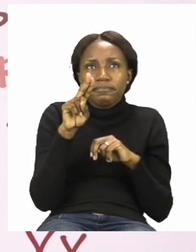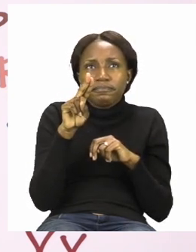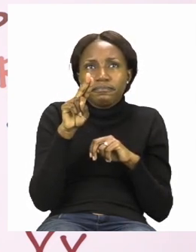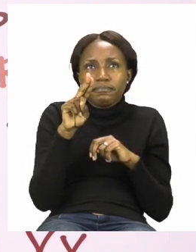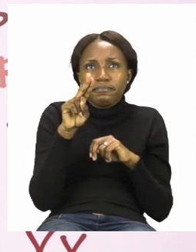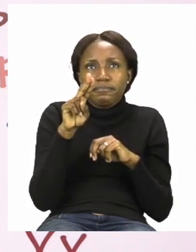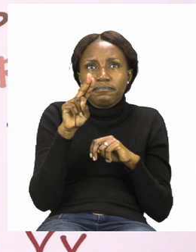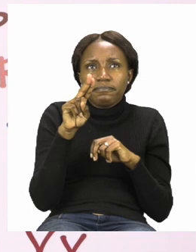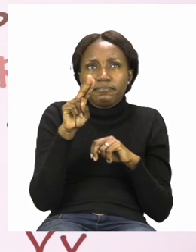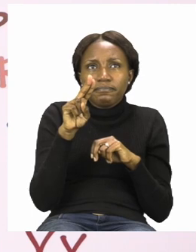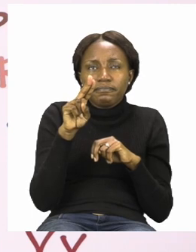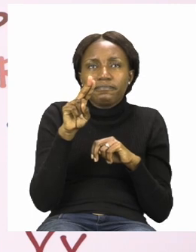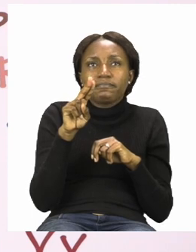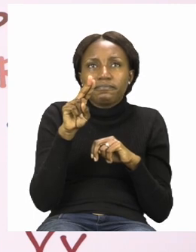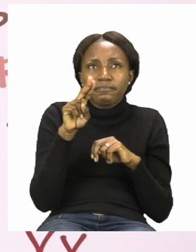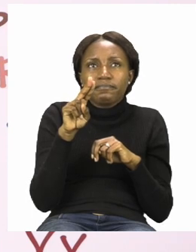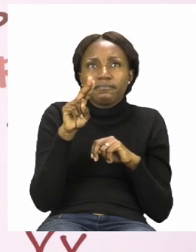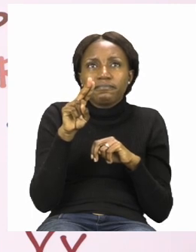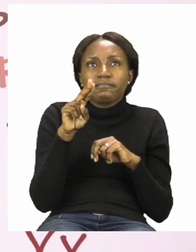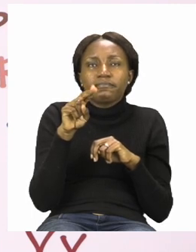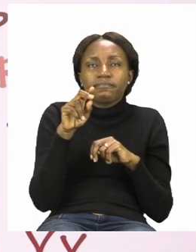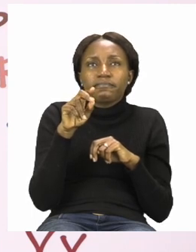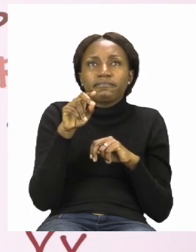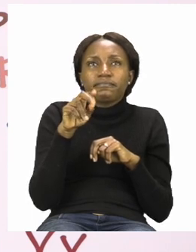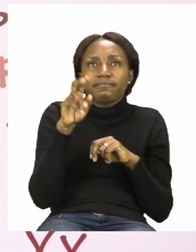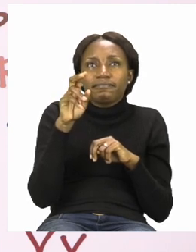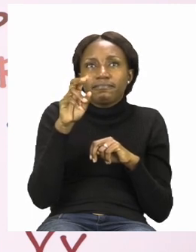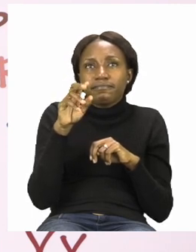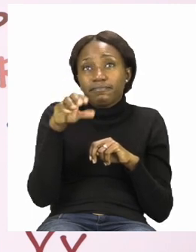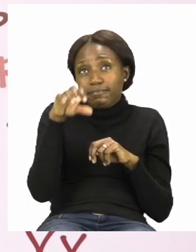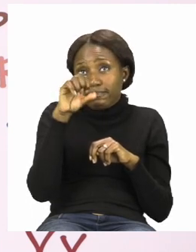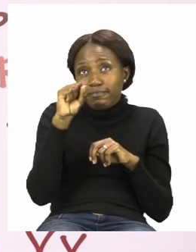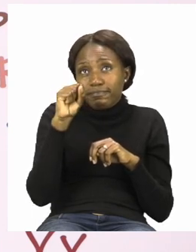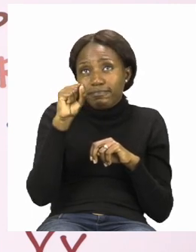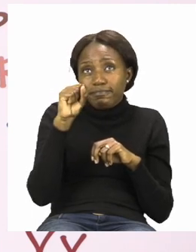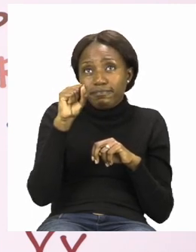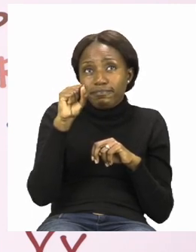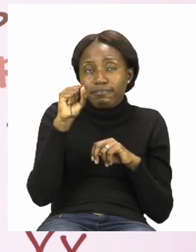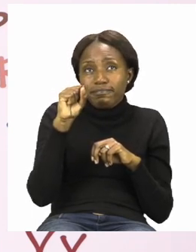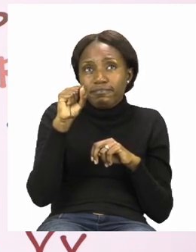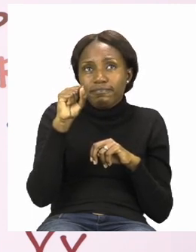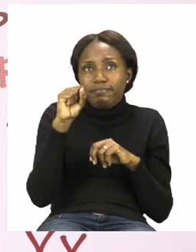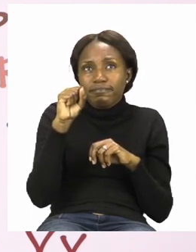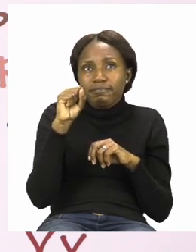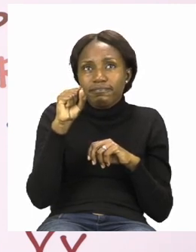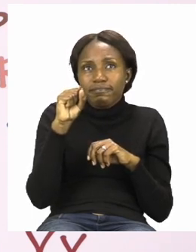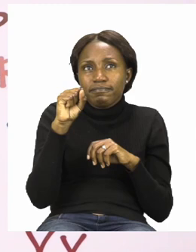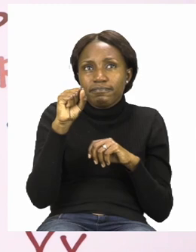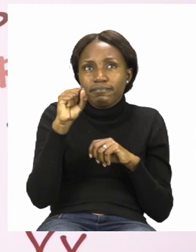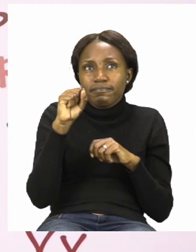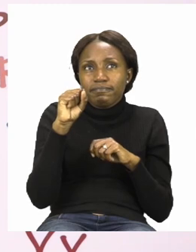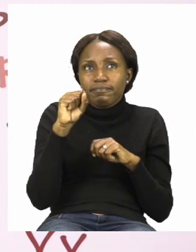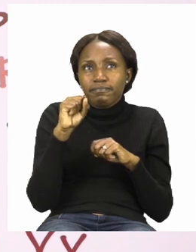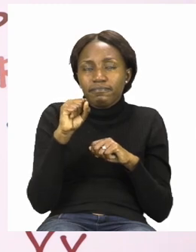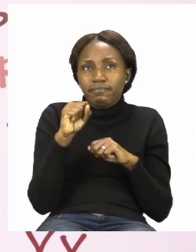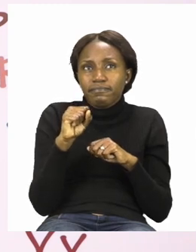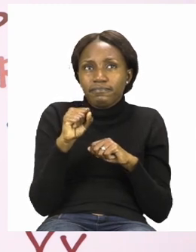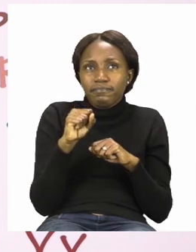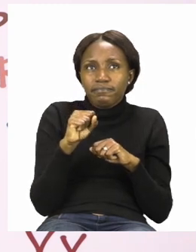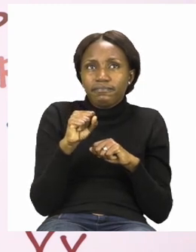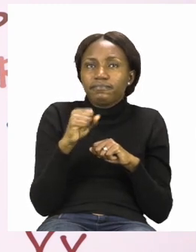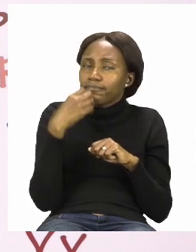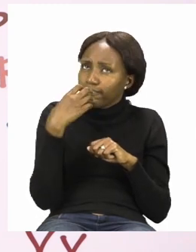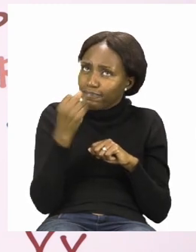an A is right here. Then the last one we're looking for is a S. Now we have found